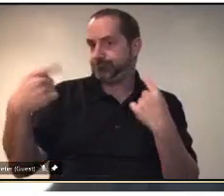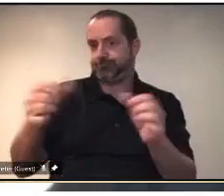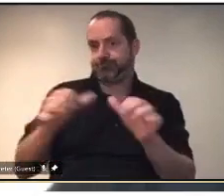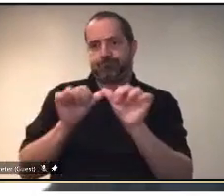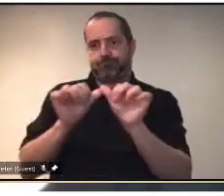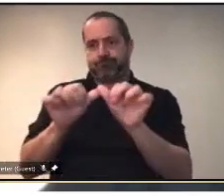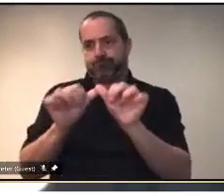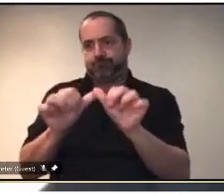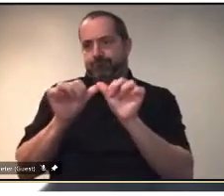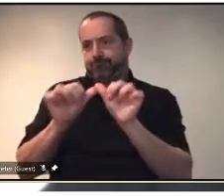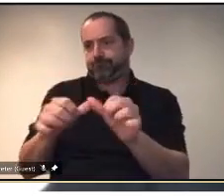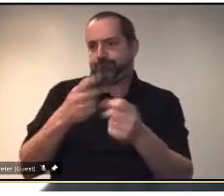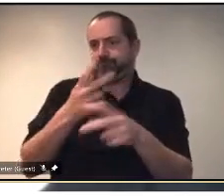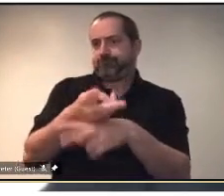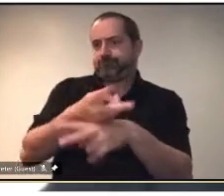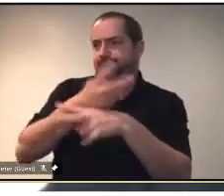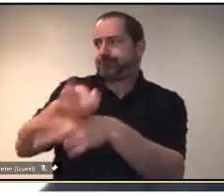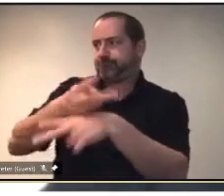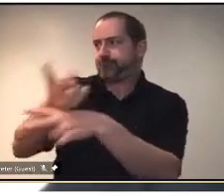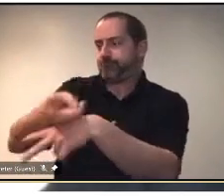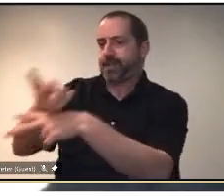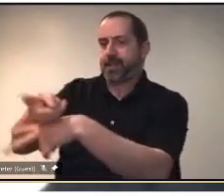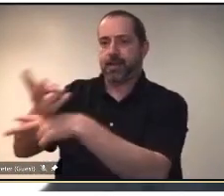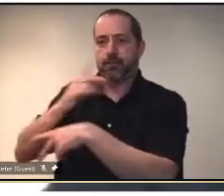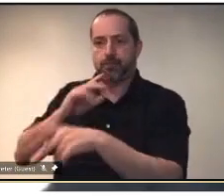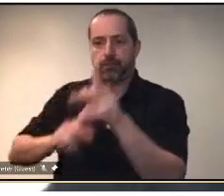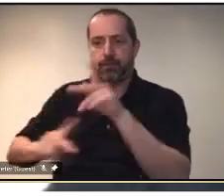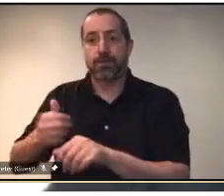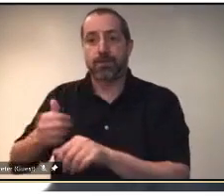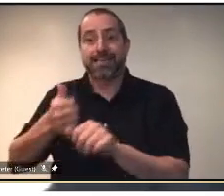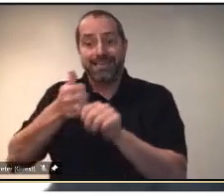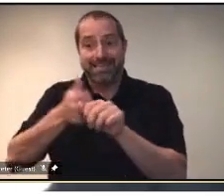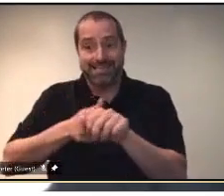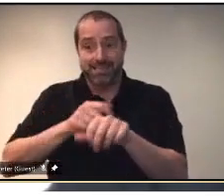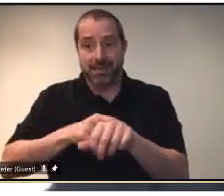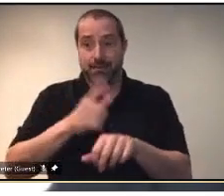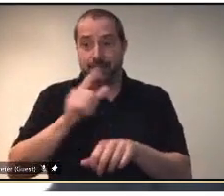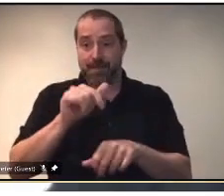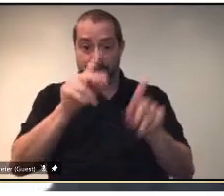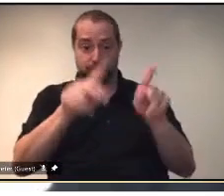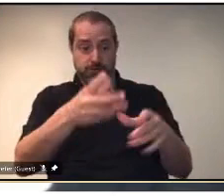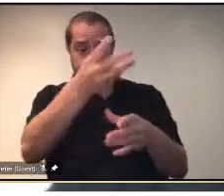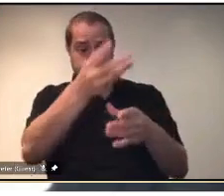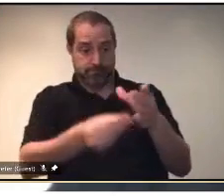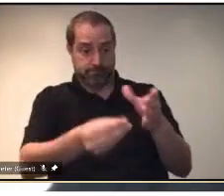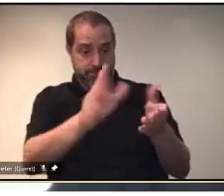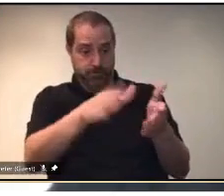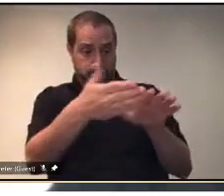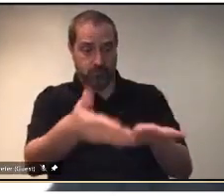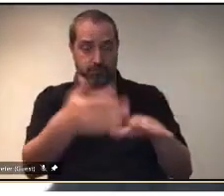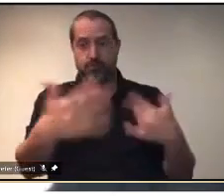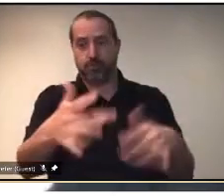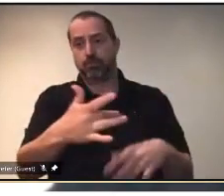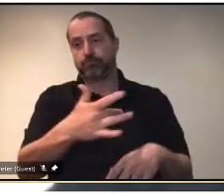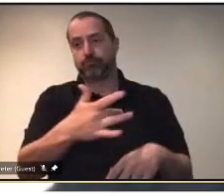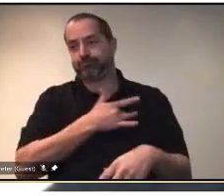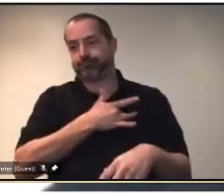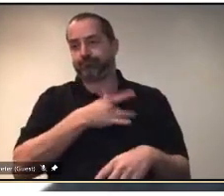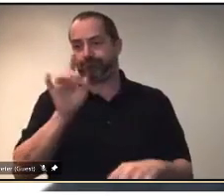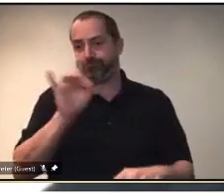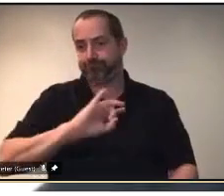taken care of every death is a tragic death every person that is infected by COVID